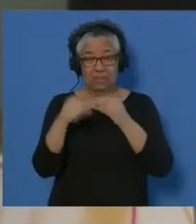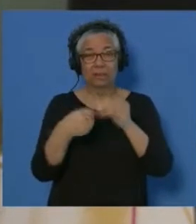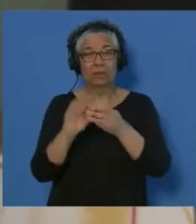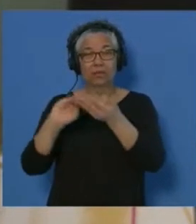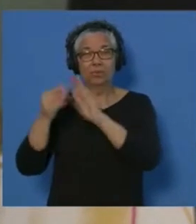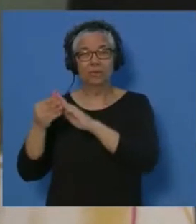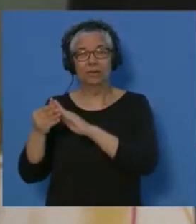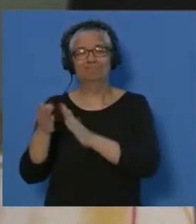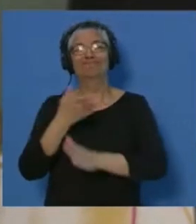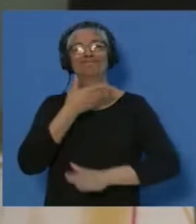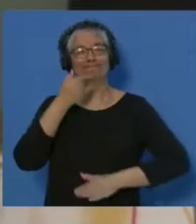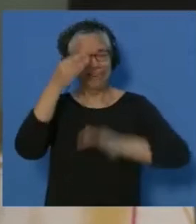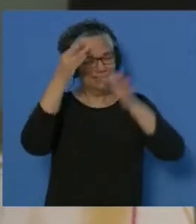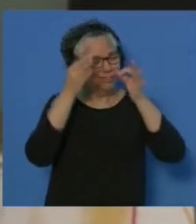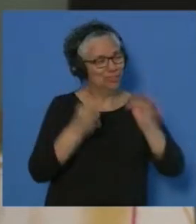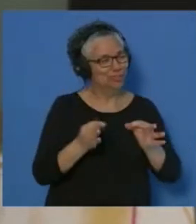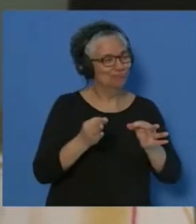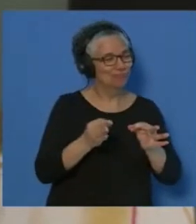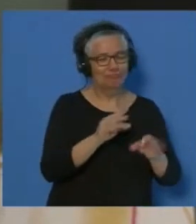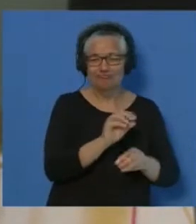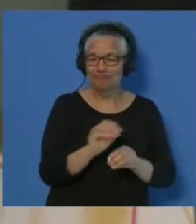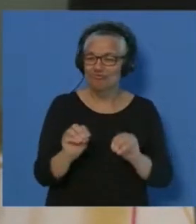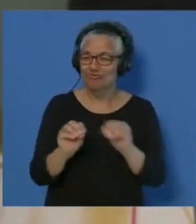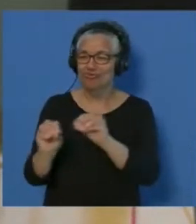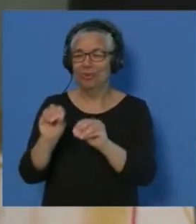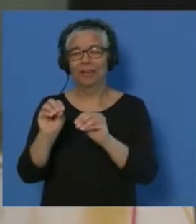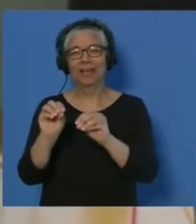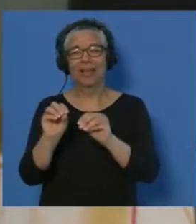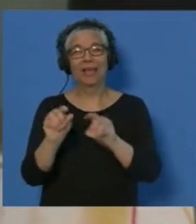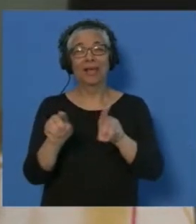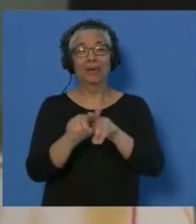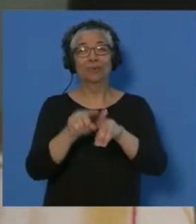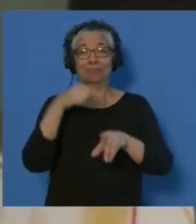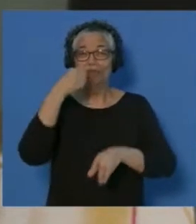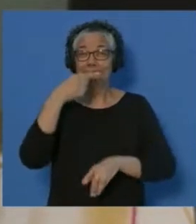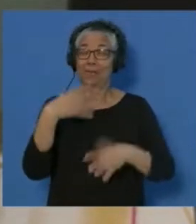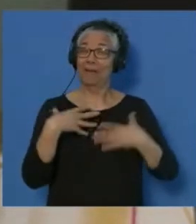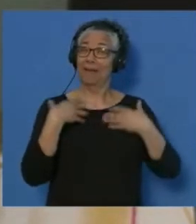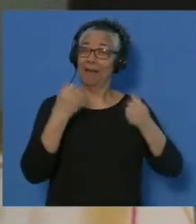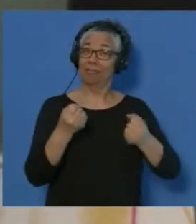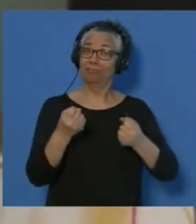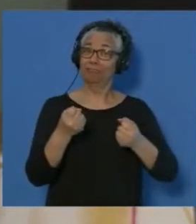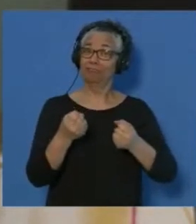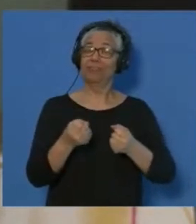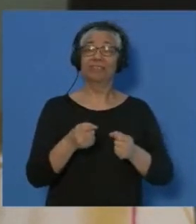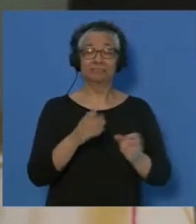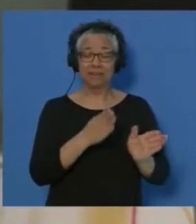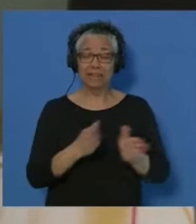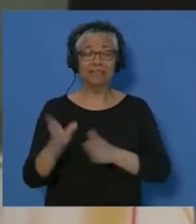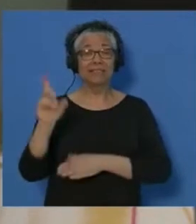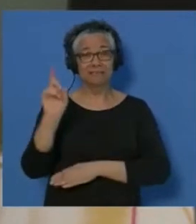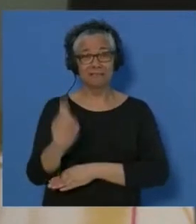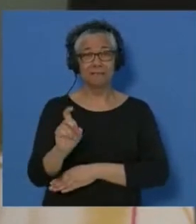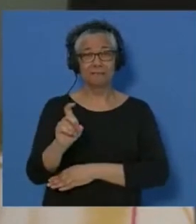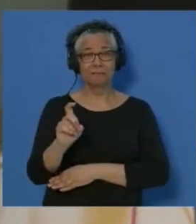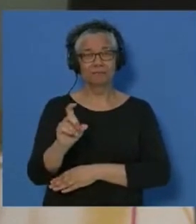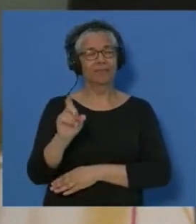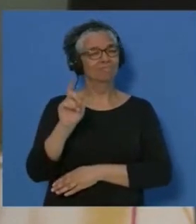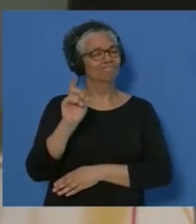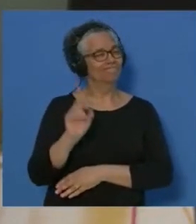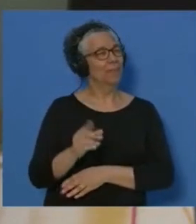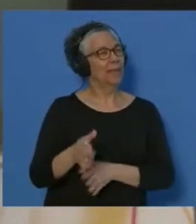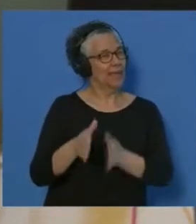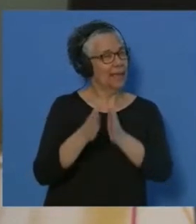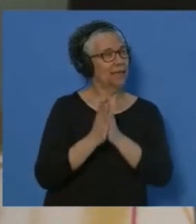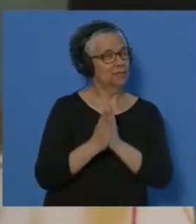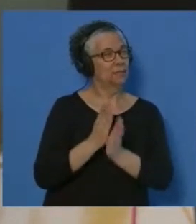can make about their movement and the public health measures that must adopt. They must adopt. We are asking that each household